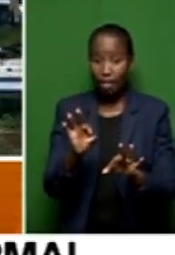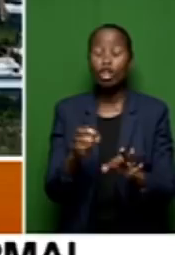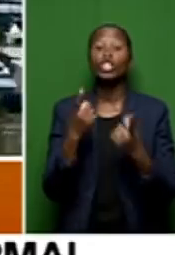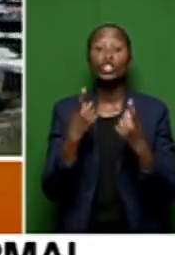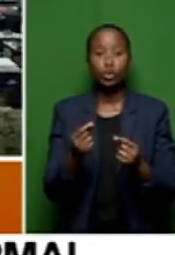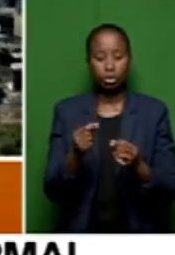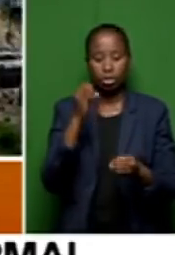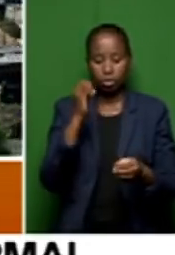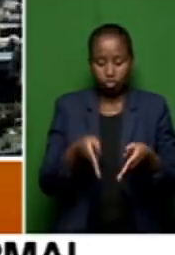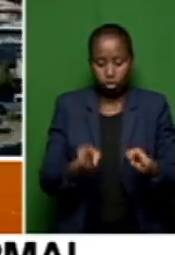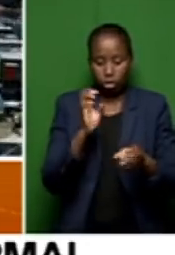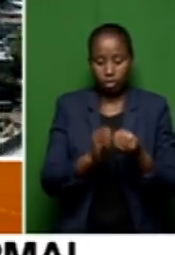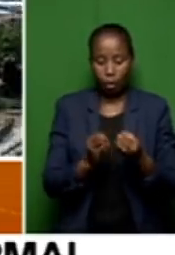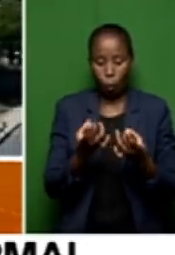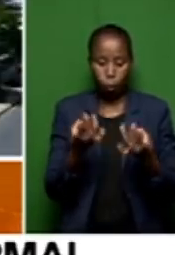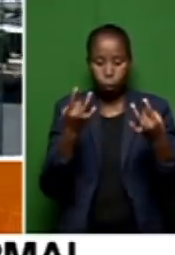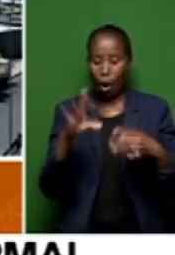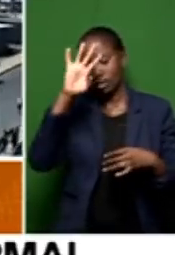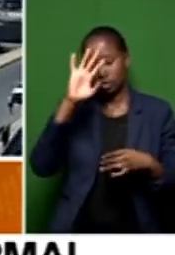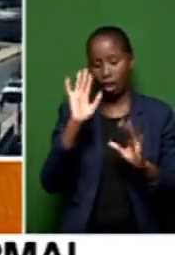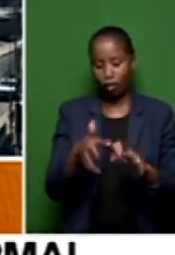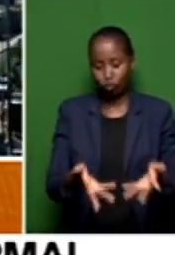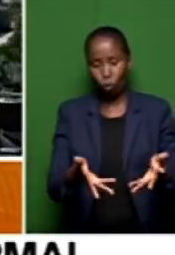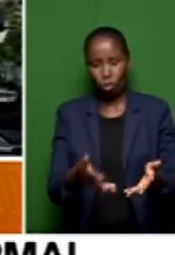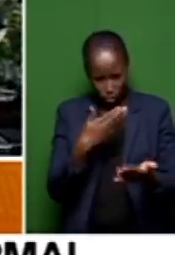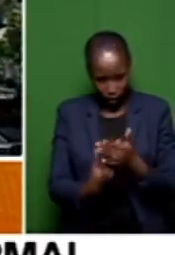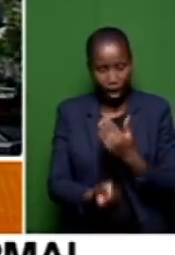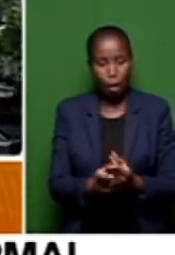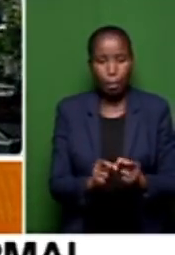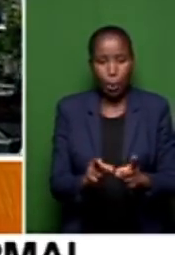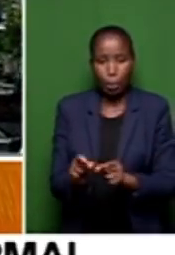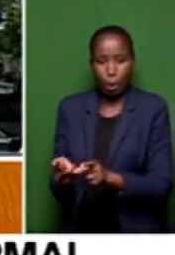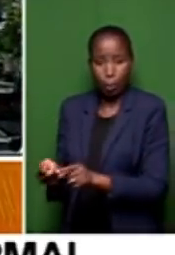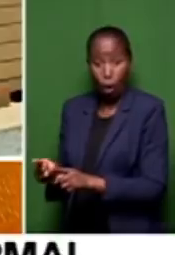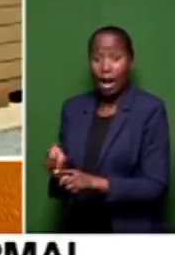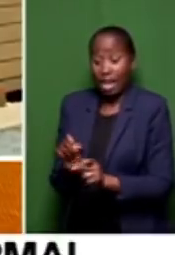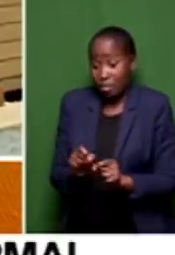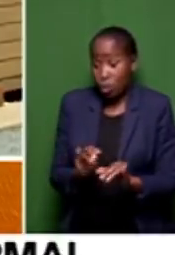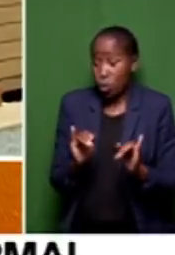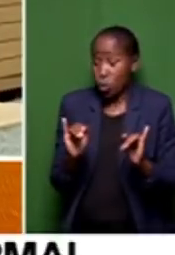potholes and it's going to be expensive to service them.